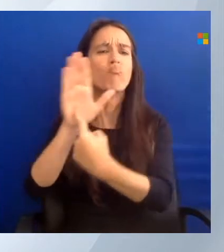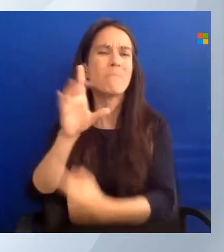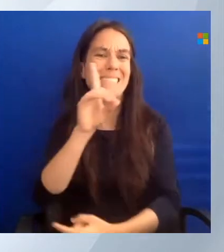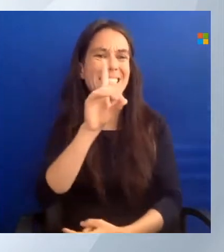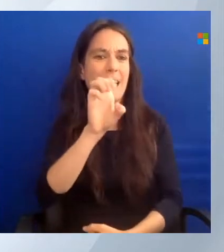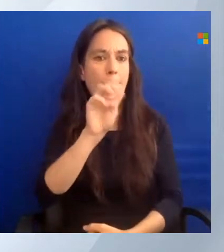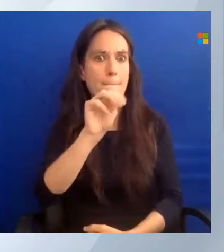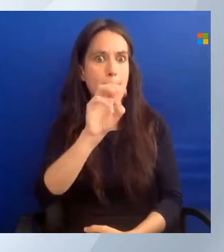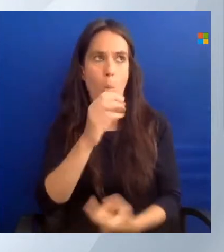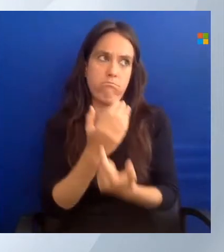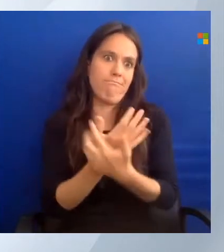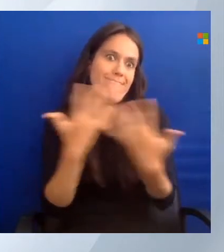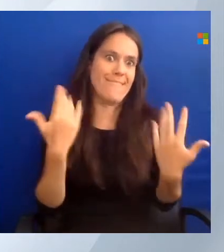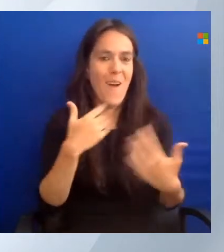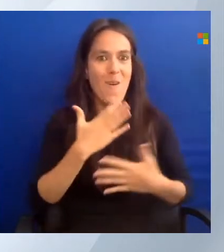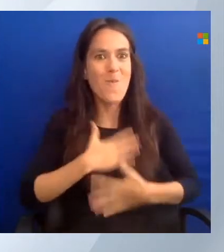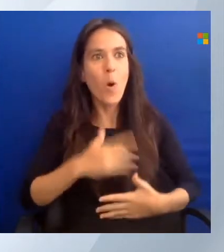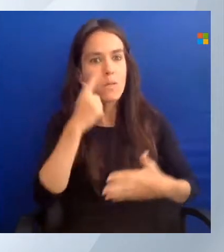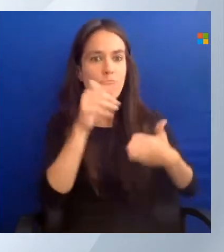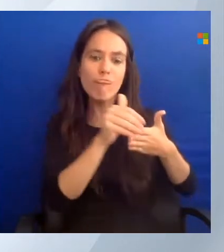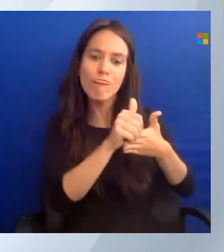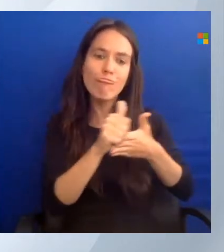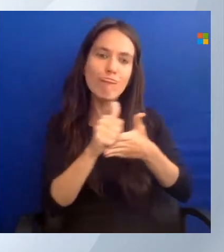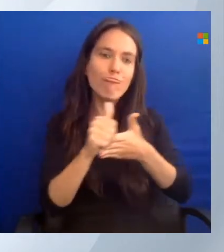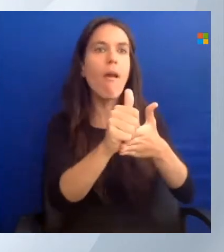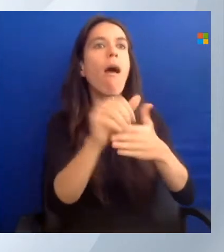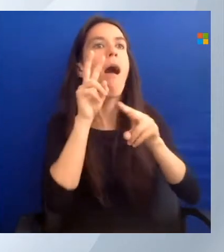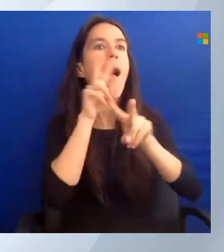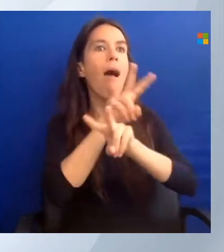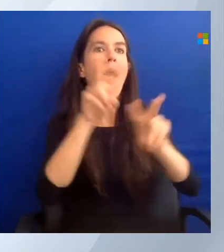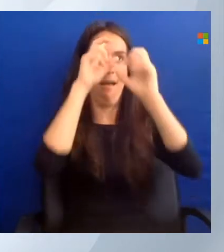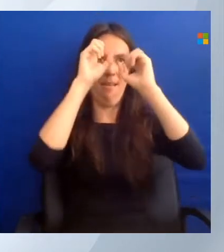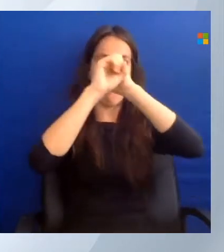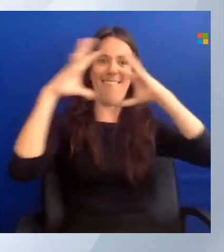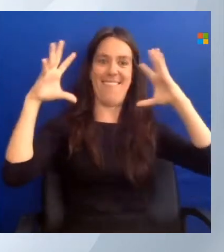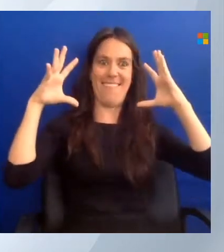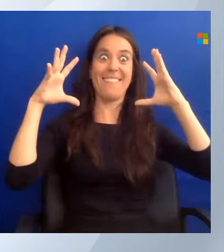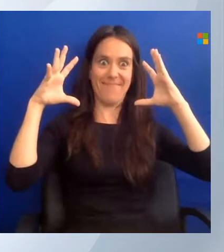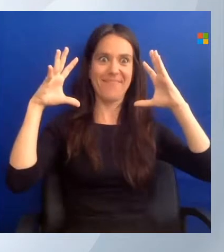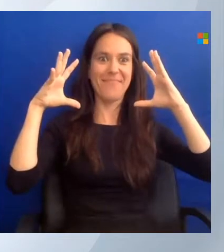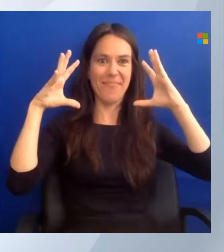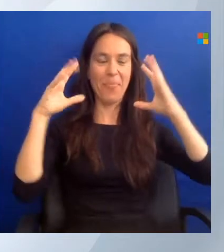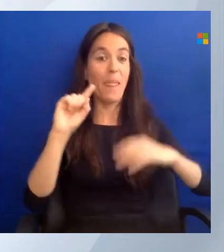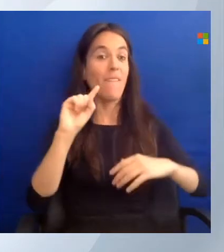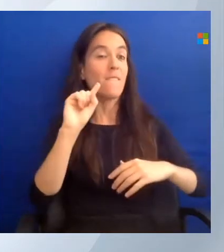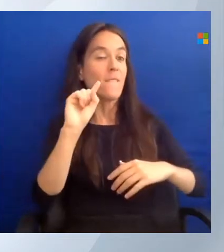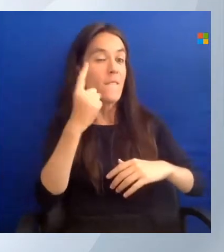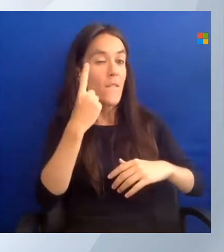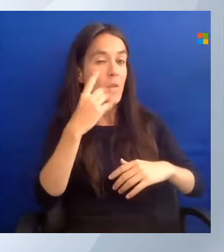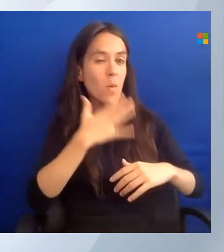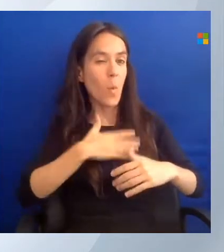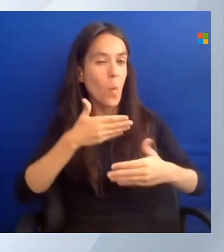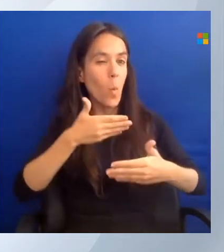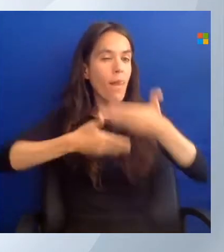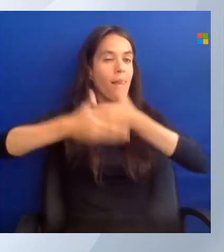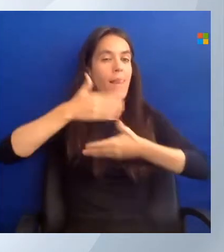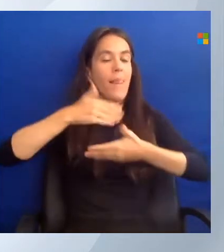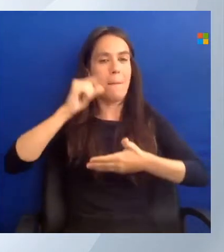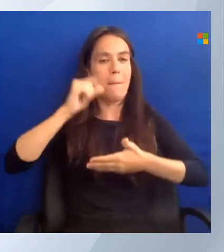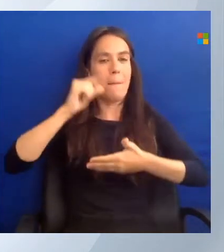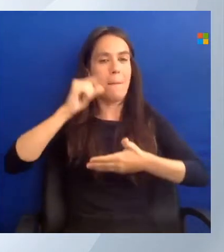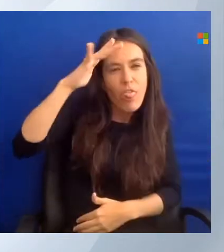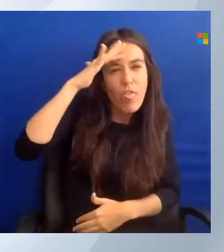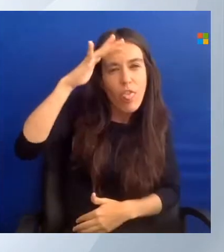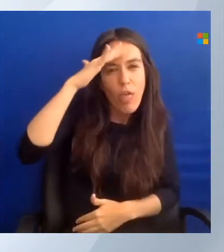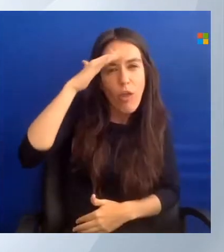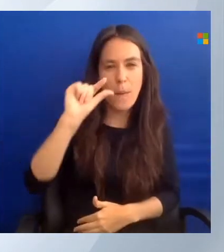can do it. But first, I want to go into a little bit of theory. And that